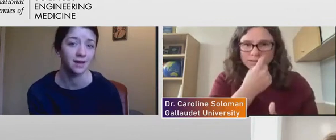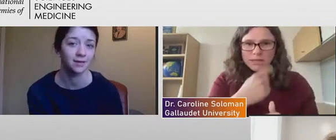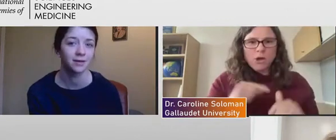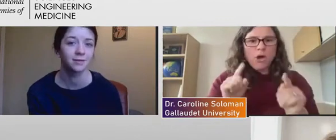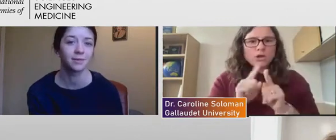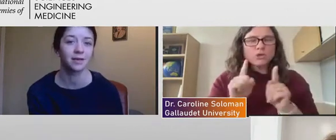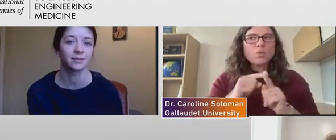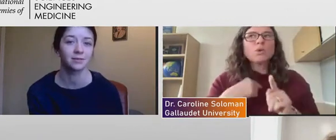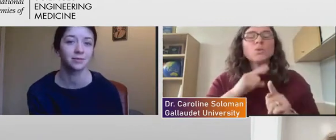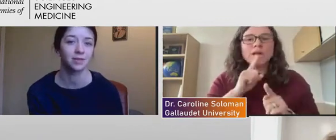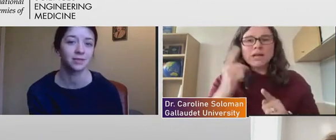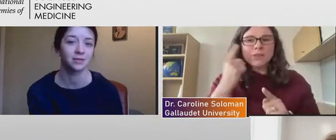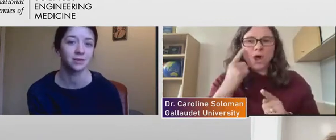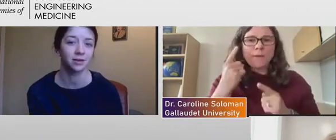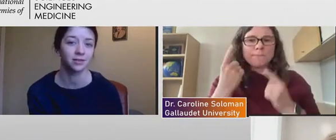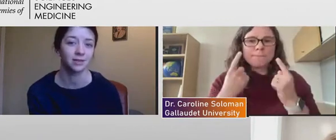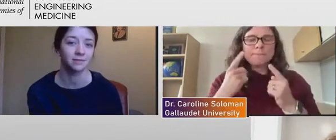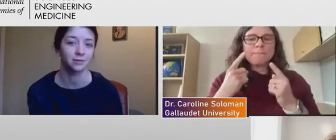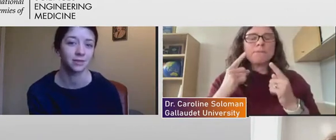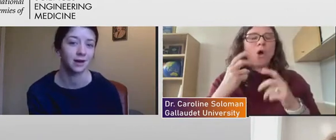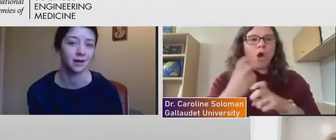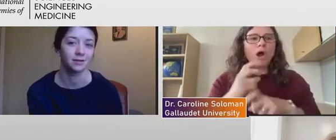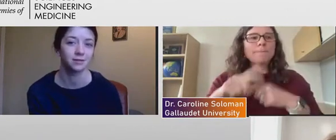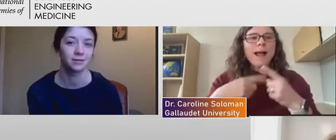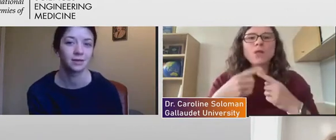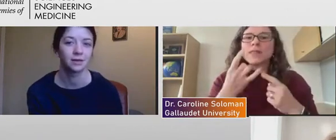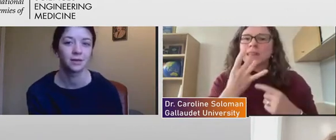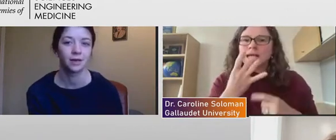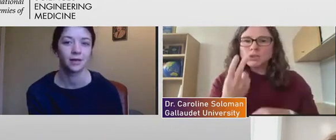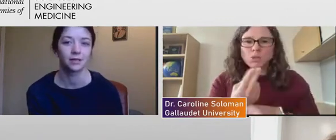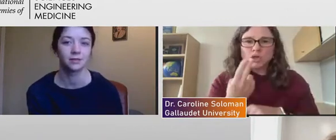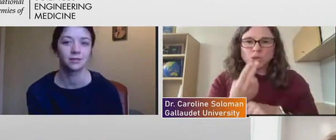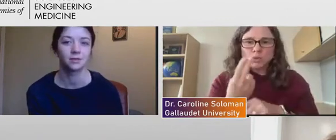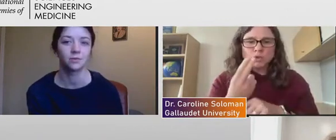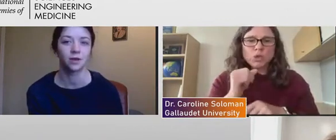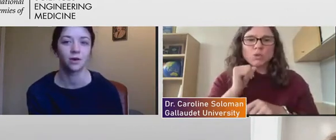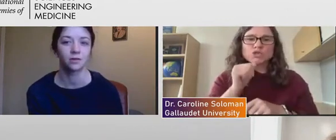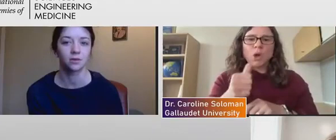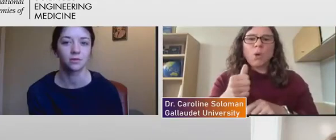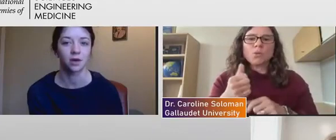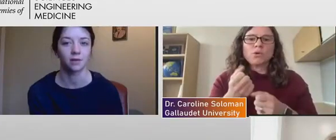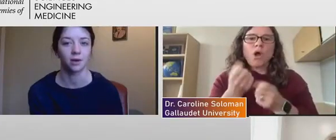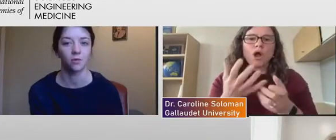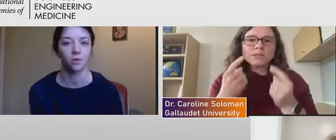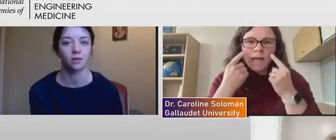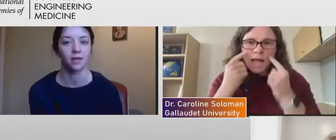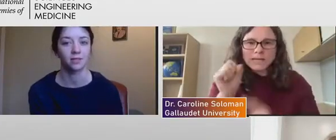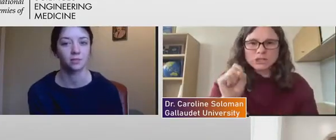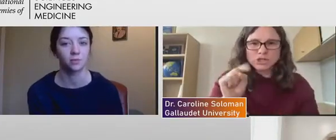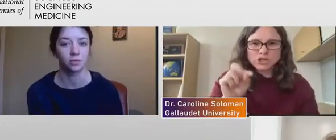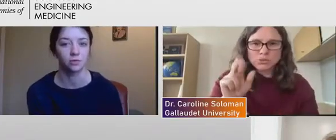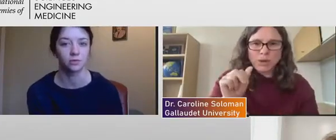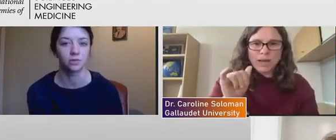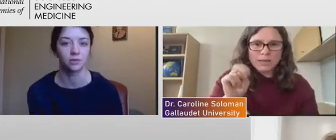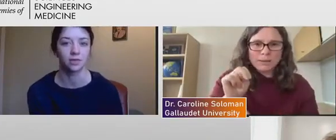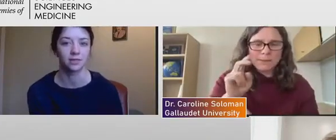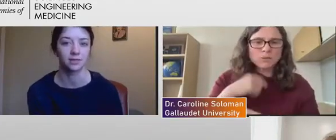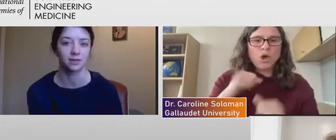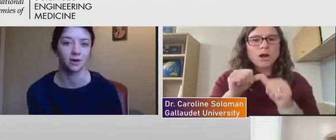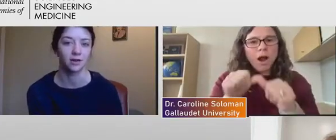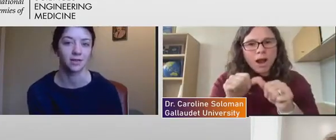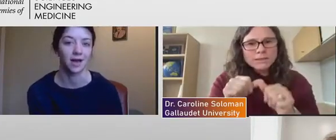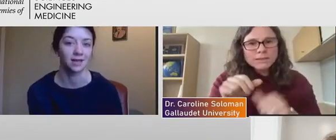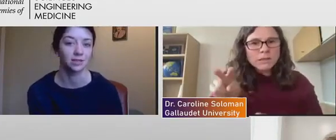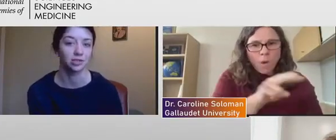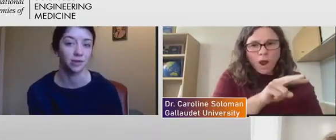gray because those are easier on deaf folks' eyes. And we also talk about what lights we use so that it